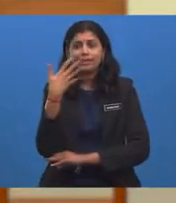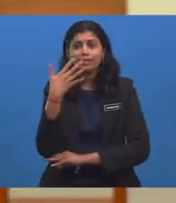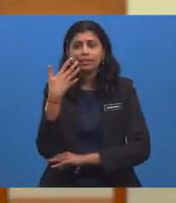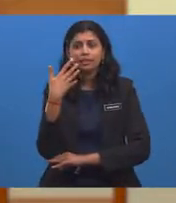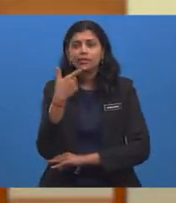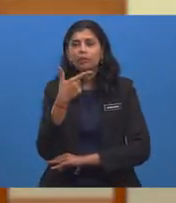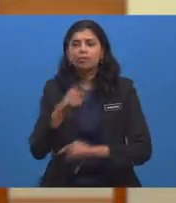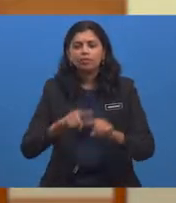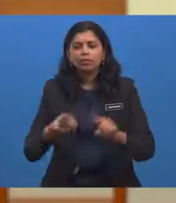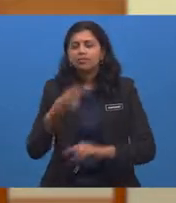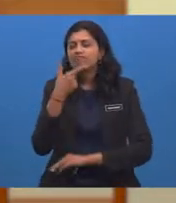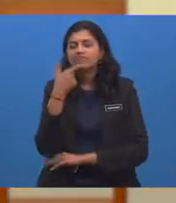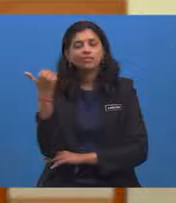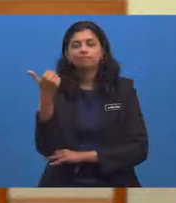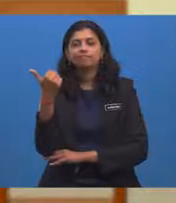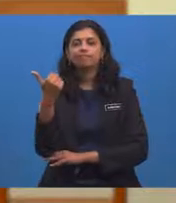delicious.